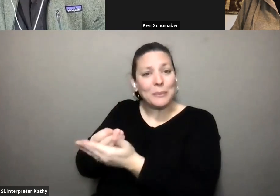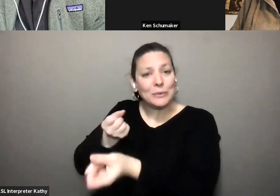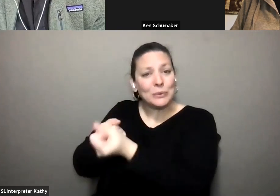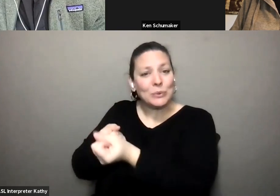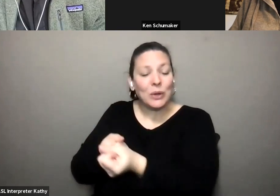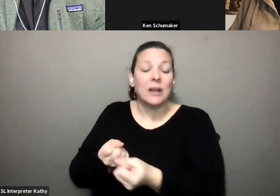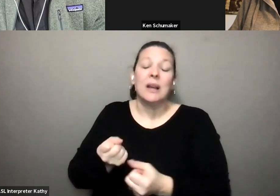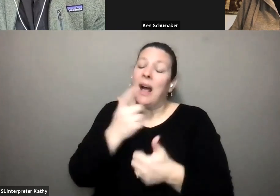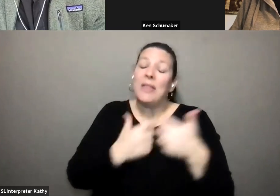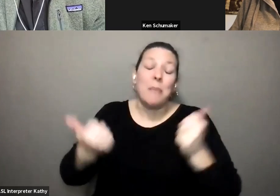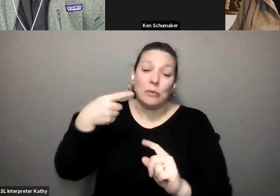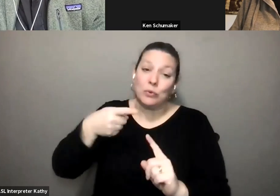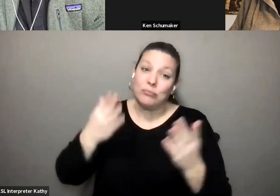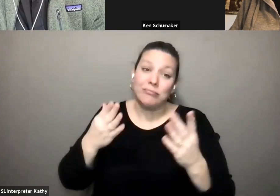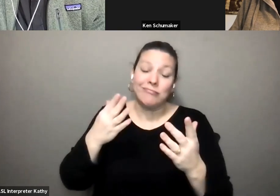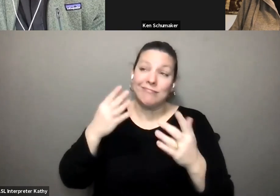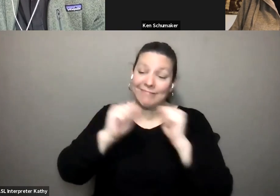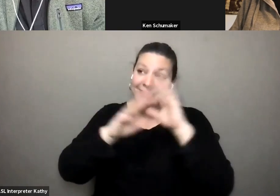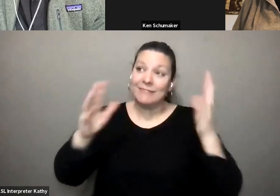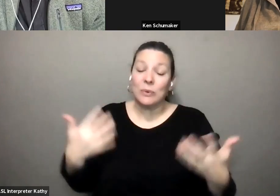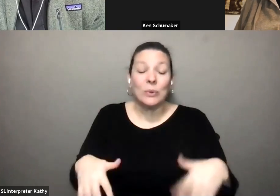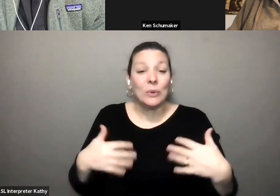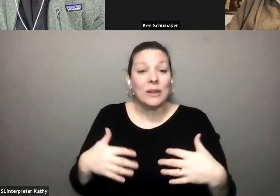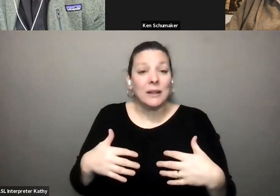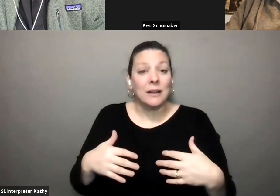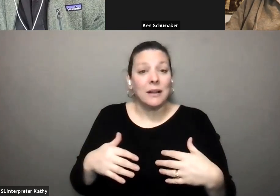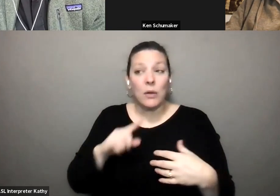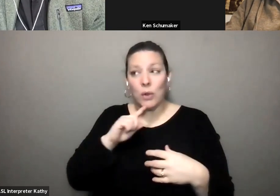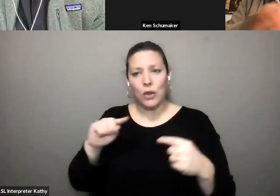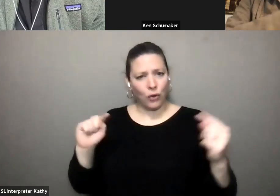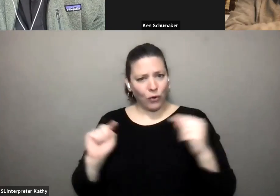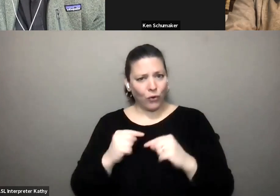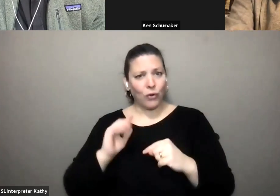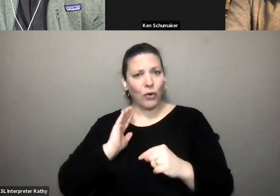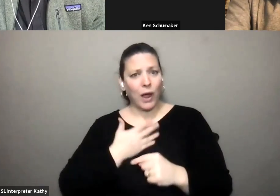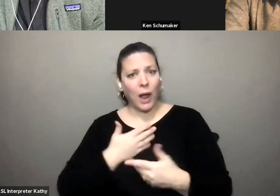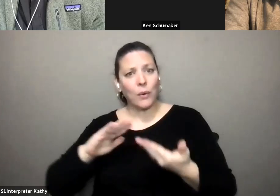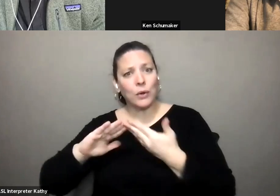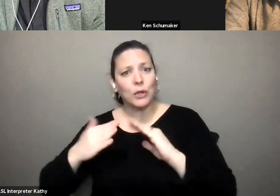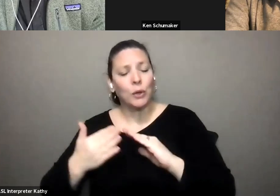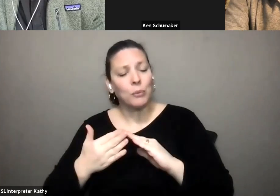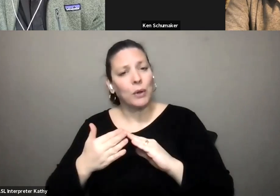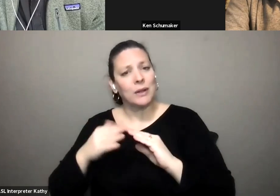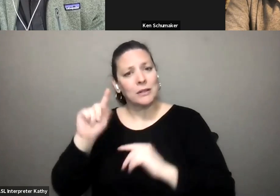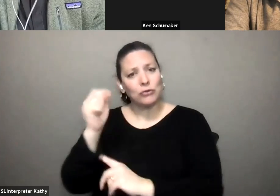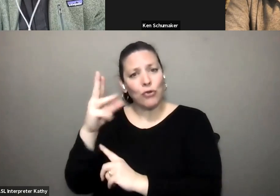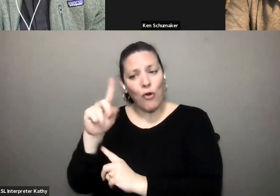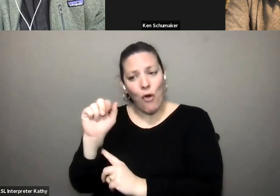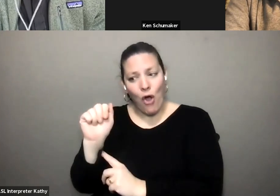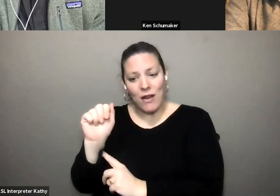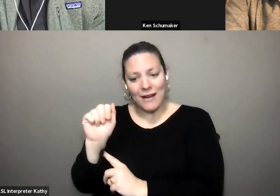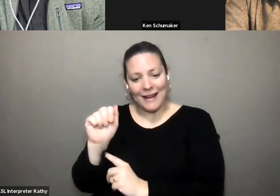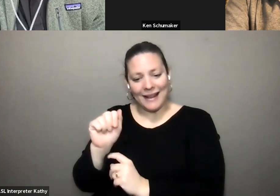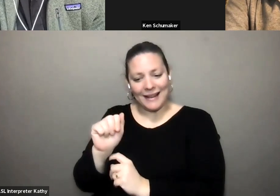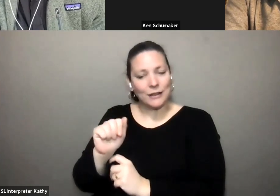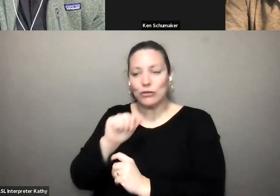imagine is it really it wounded our community when uh tarda had to to